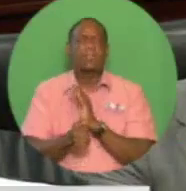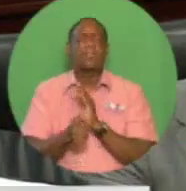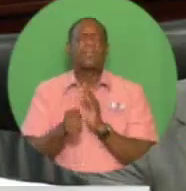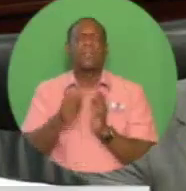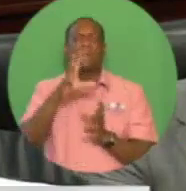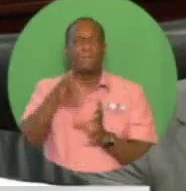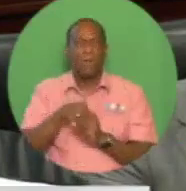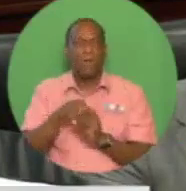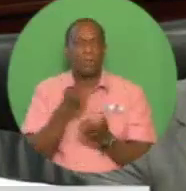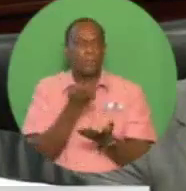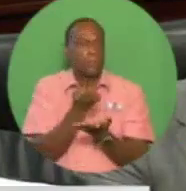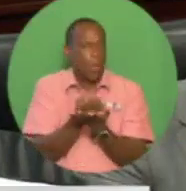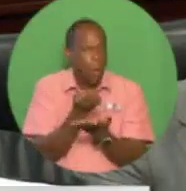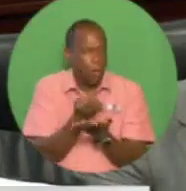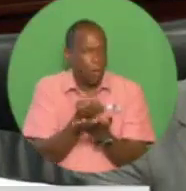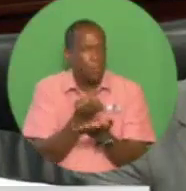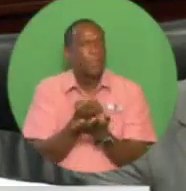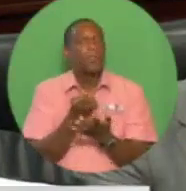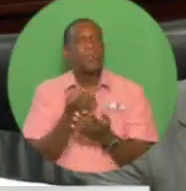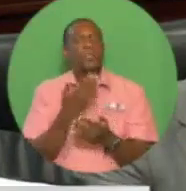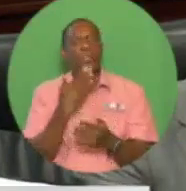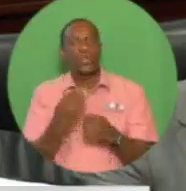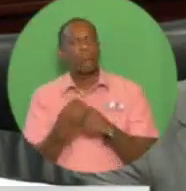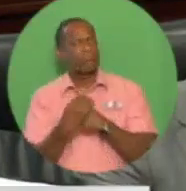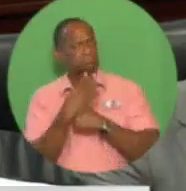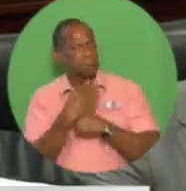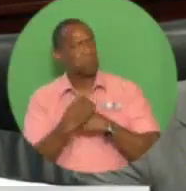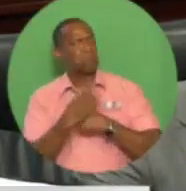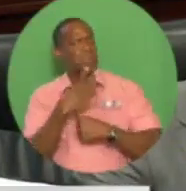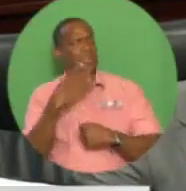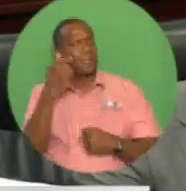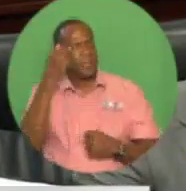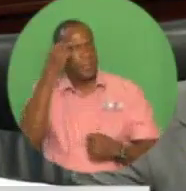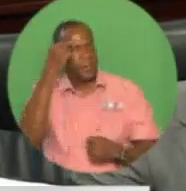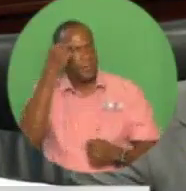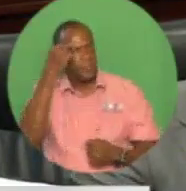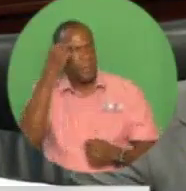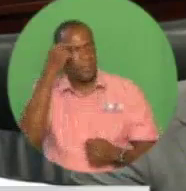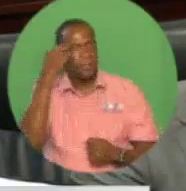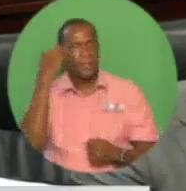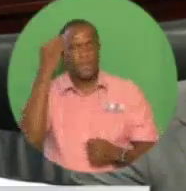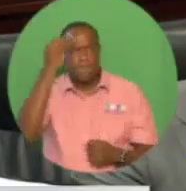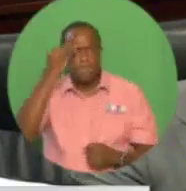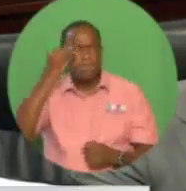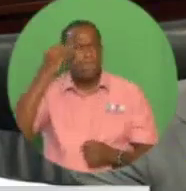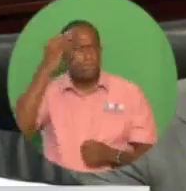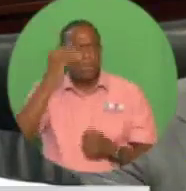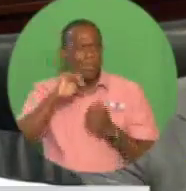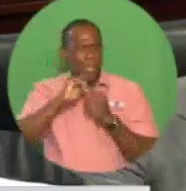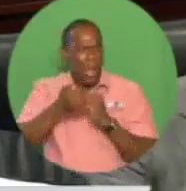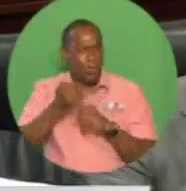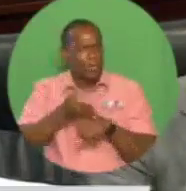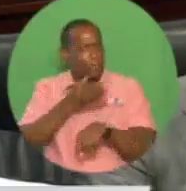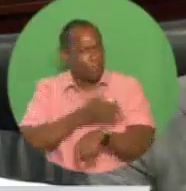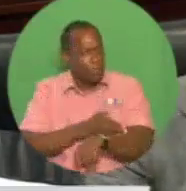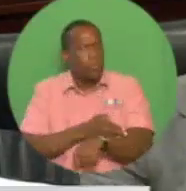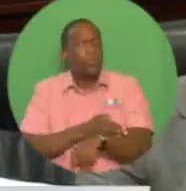provided advice and well-thought-out recommendations for establishing a regime of sustainable